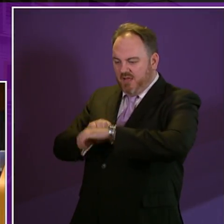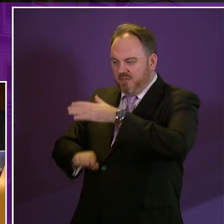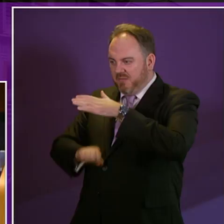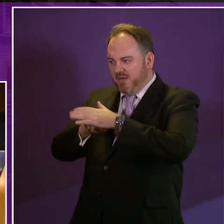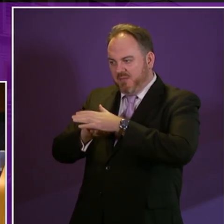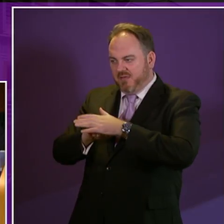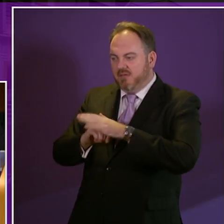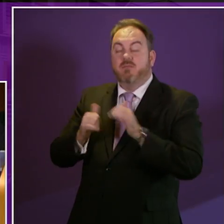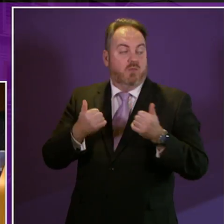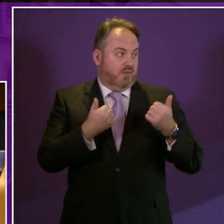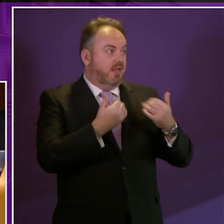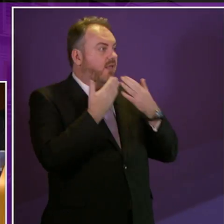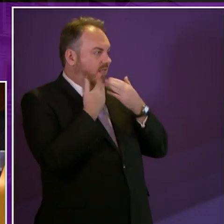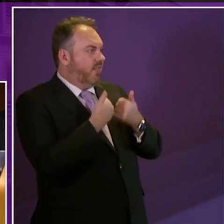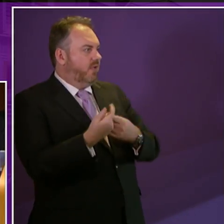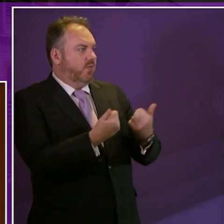that when it comes out thanks very much